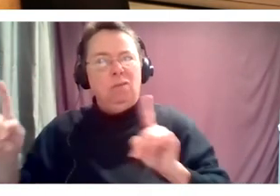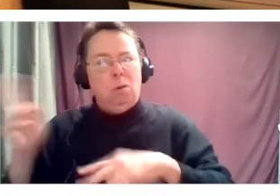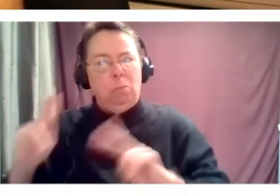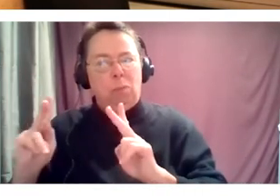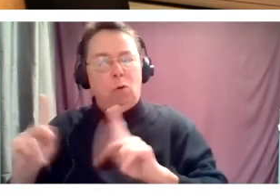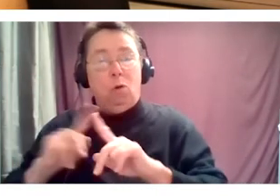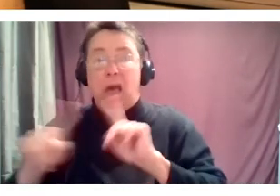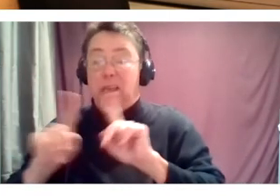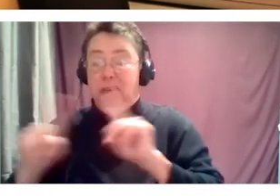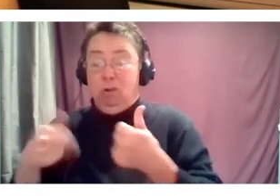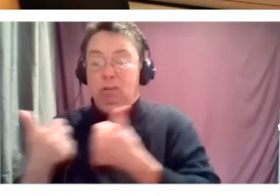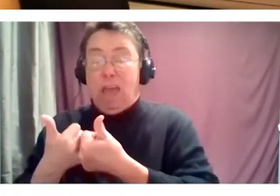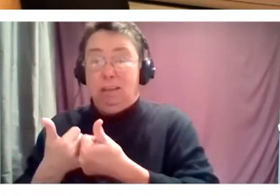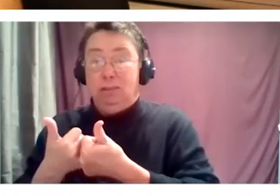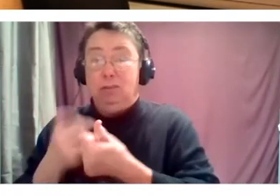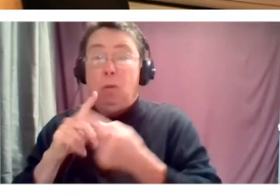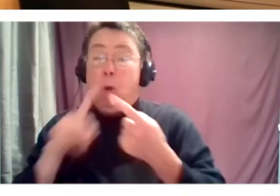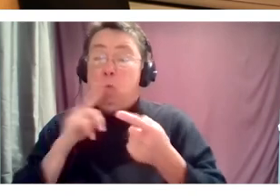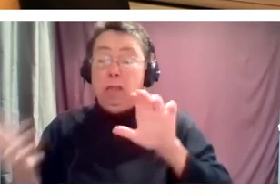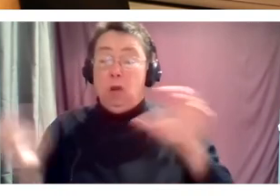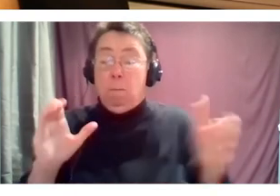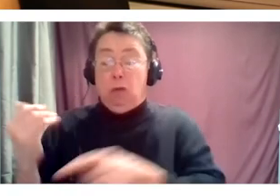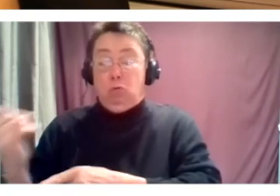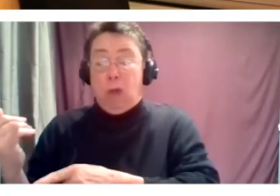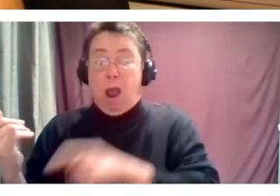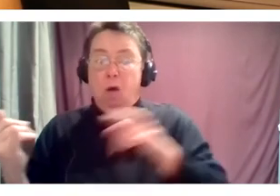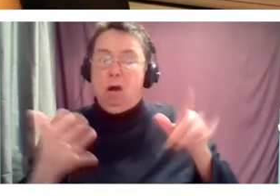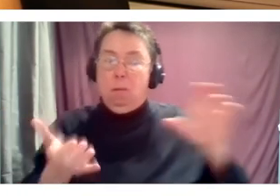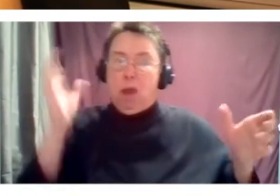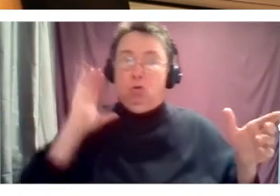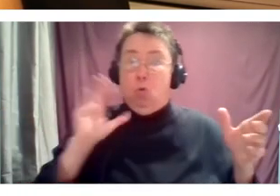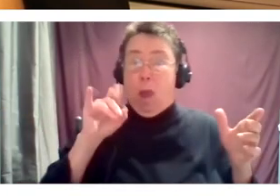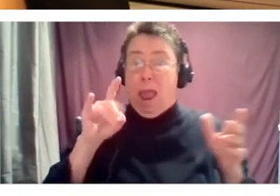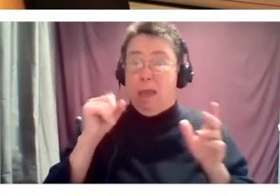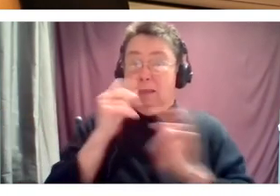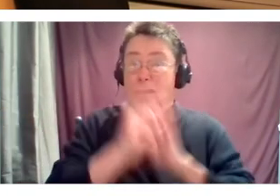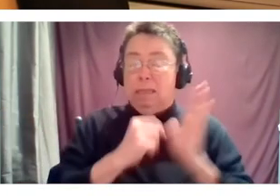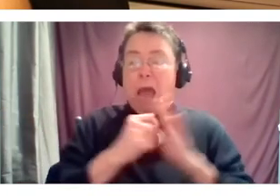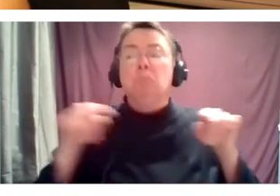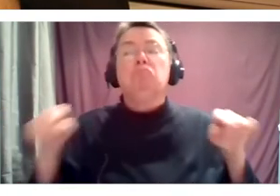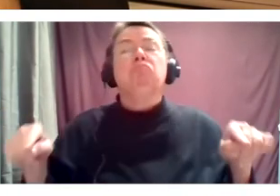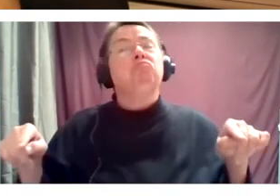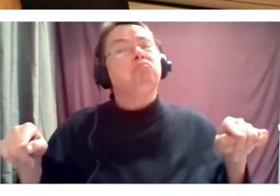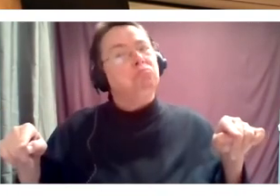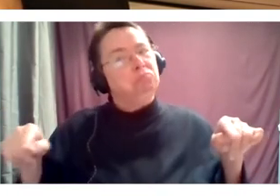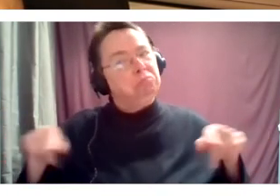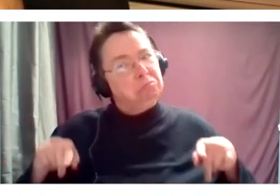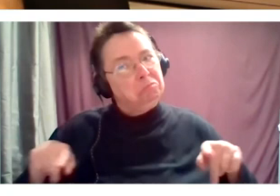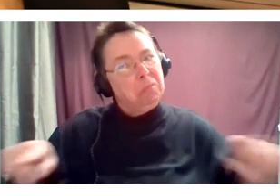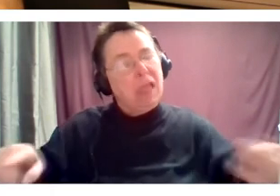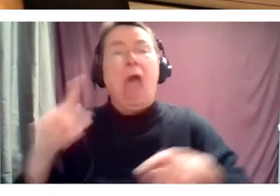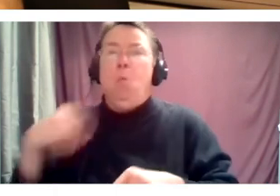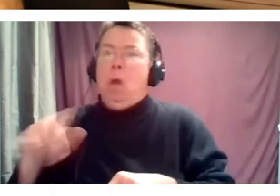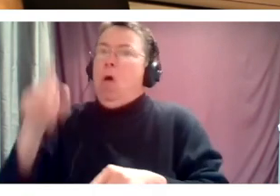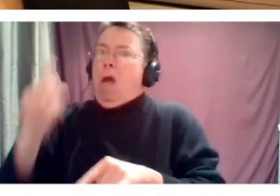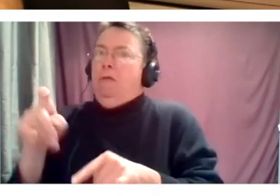players and we have very different challenges ahead of us, but in some ways, not so long ago, we've been here before. And I